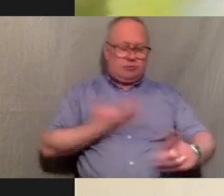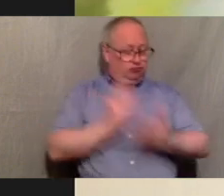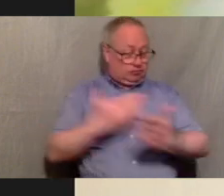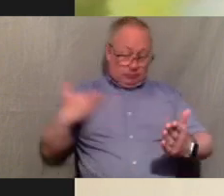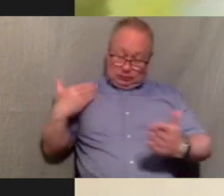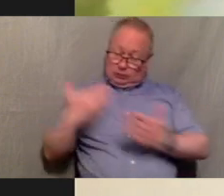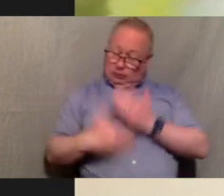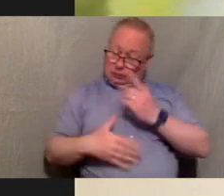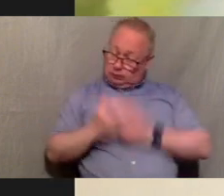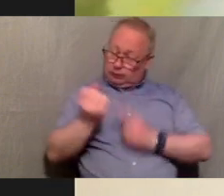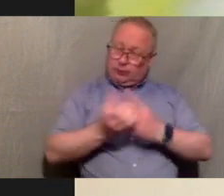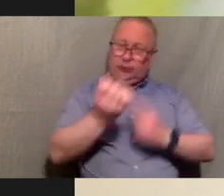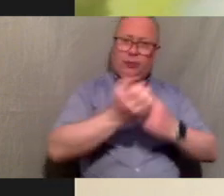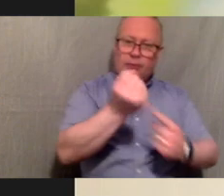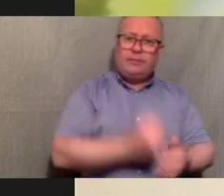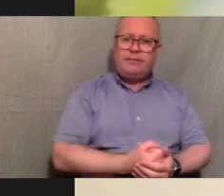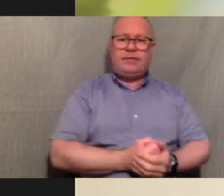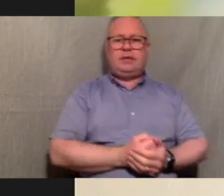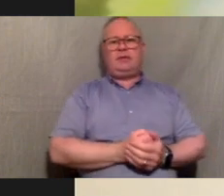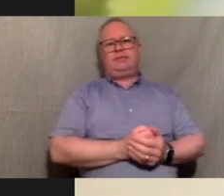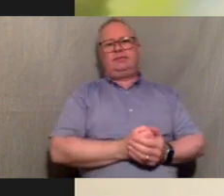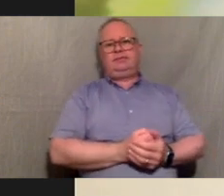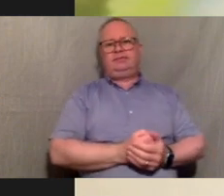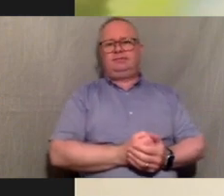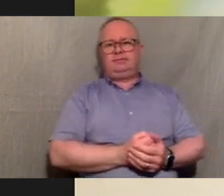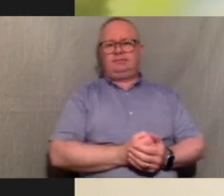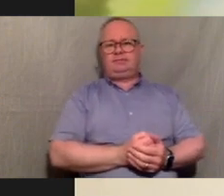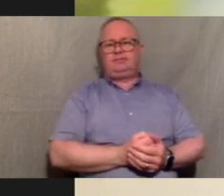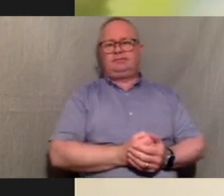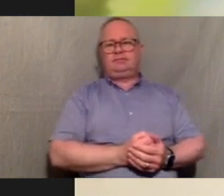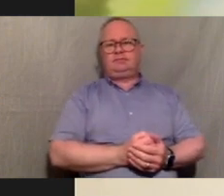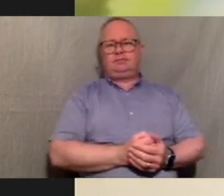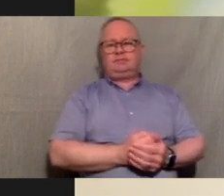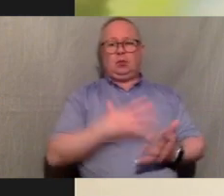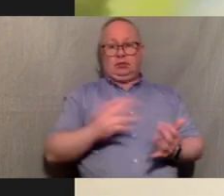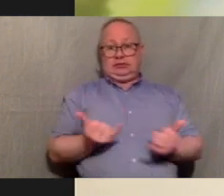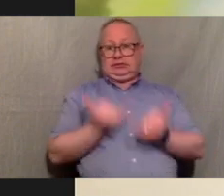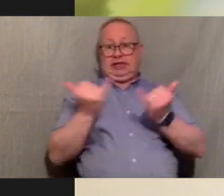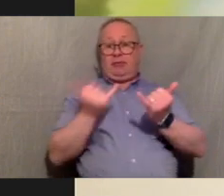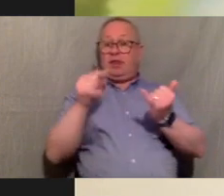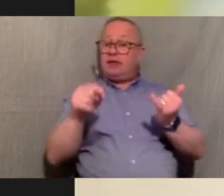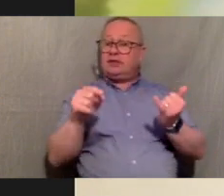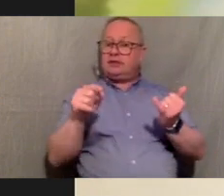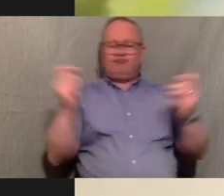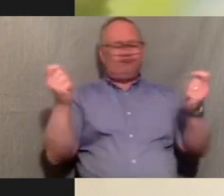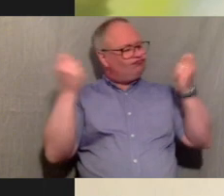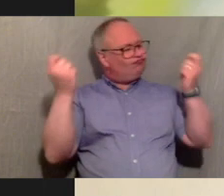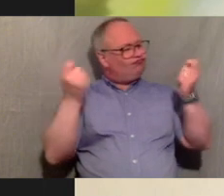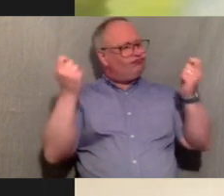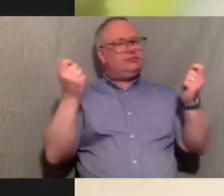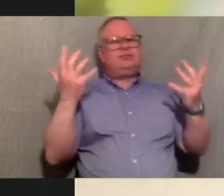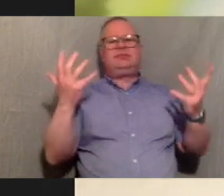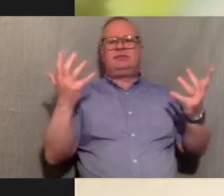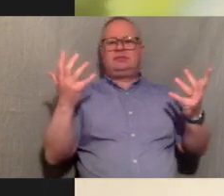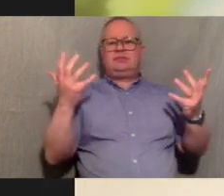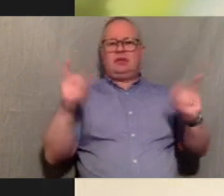so we want to look at how far we've come from that point in life and also celebrate those and even just incorporating like the artists that are